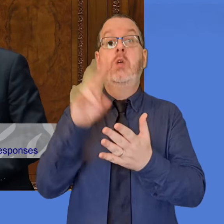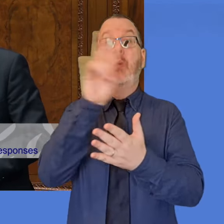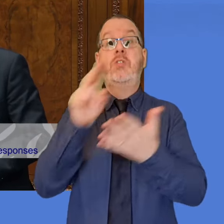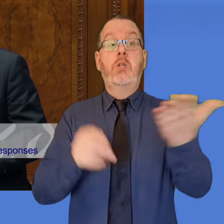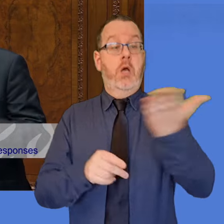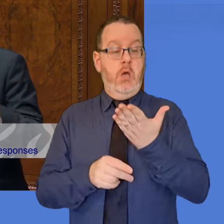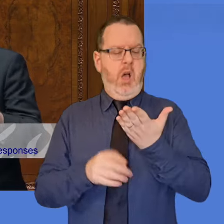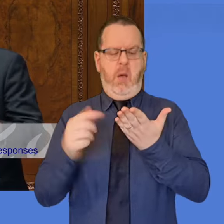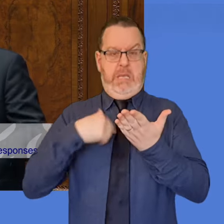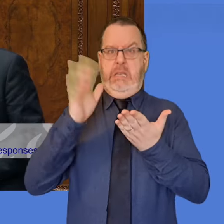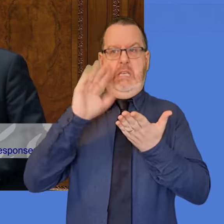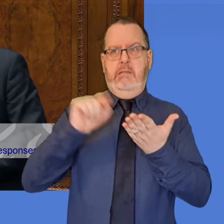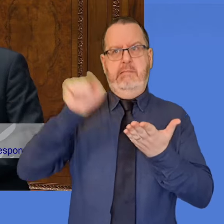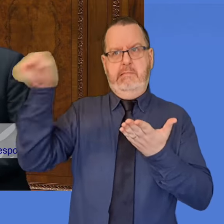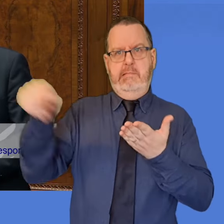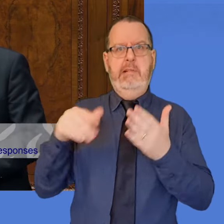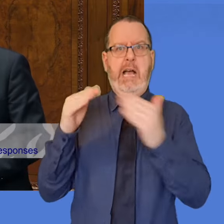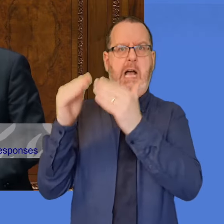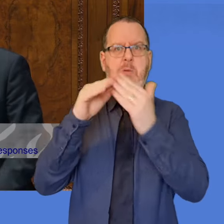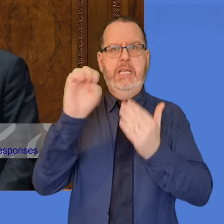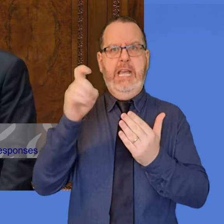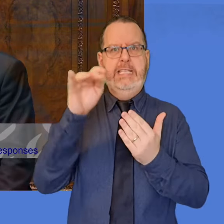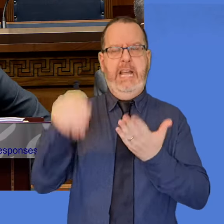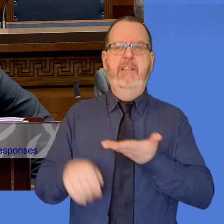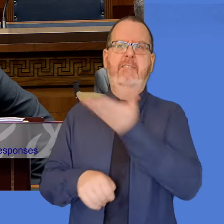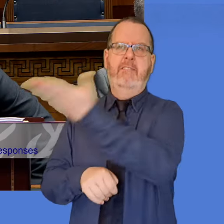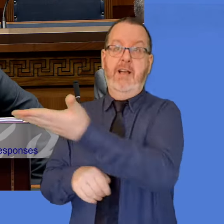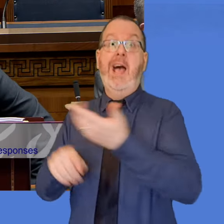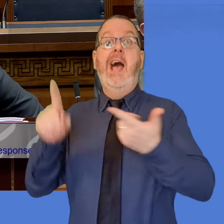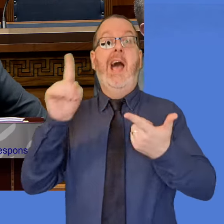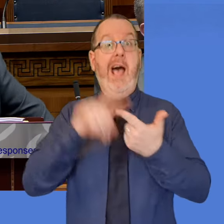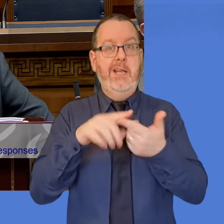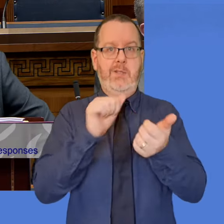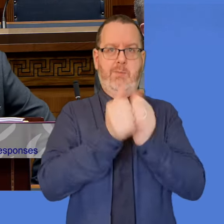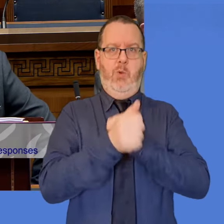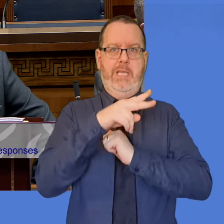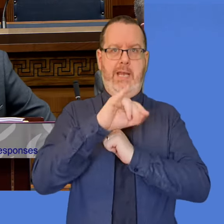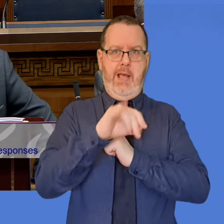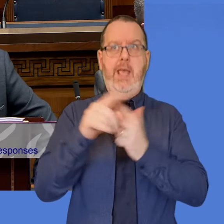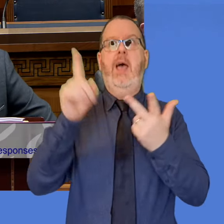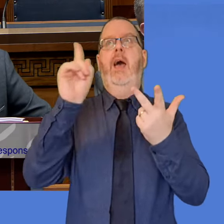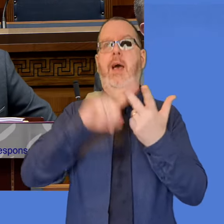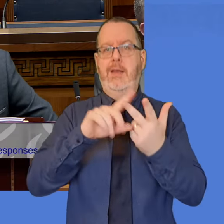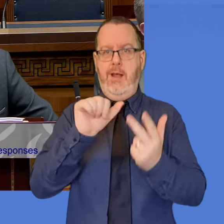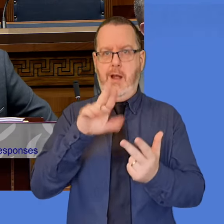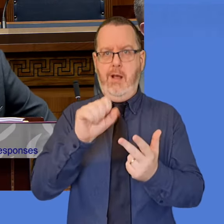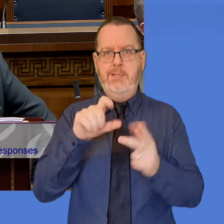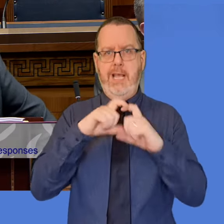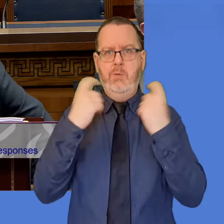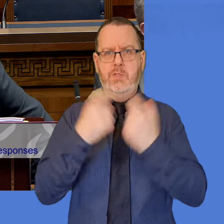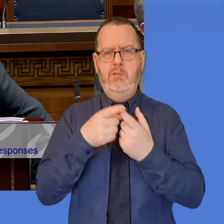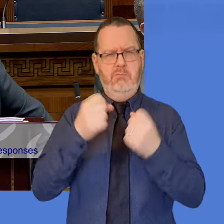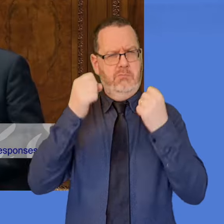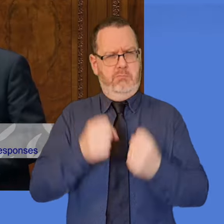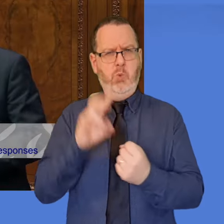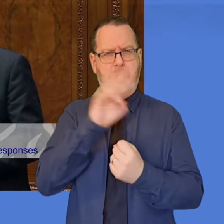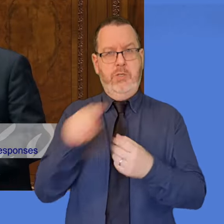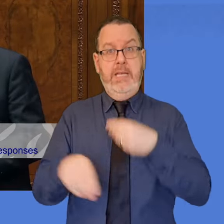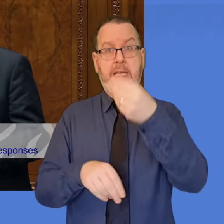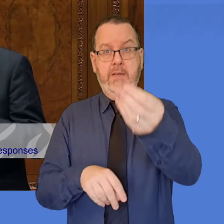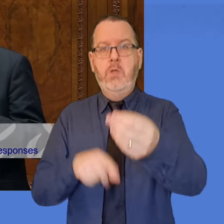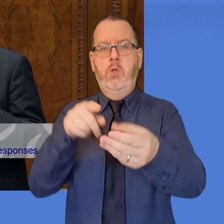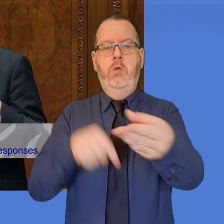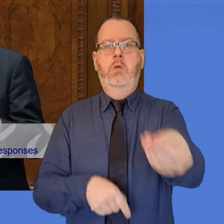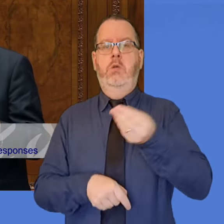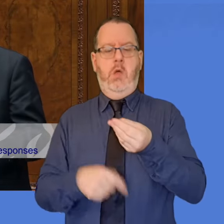Housing Executive, that's not to mention Sport NI or the Arts Council. Does the Minister think this is acceptable? Does